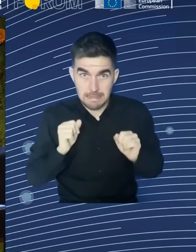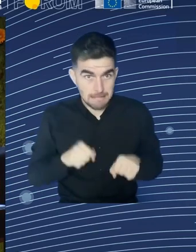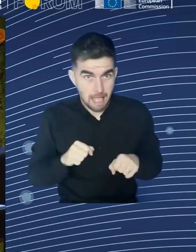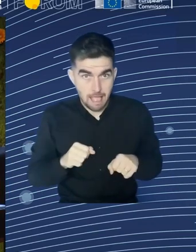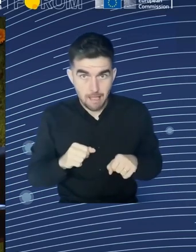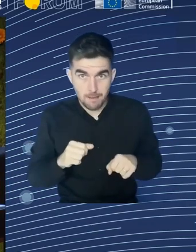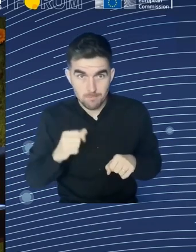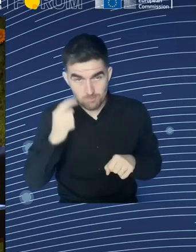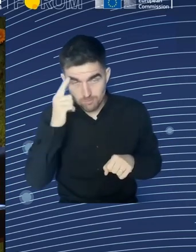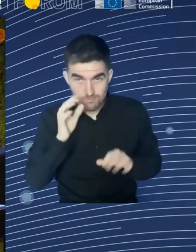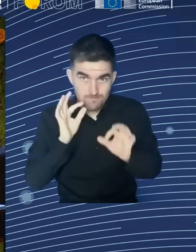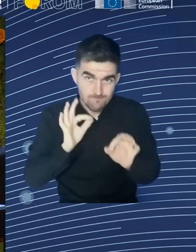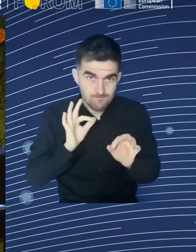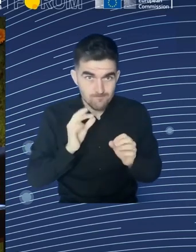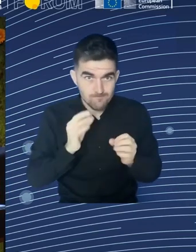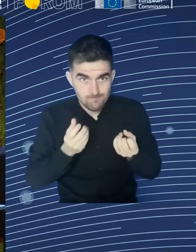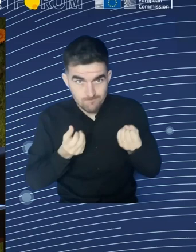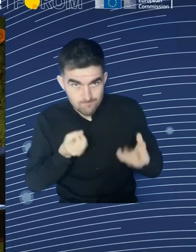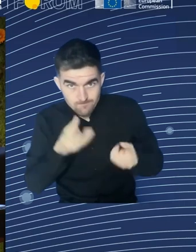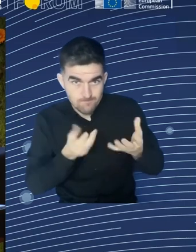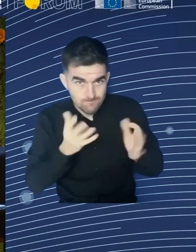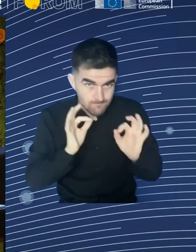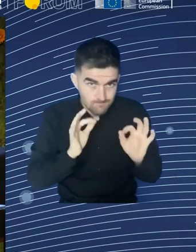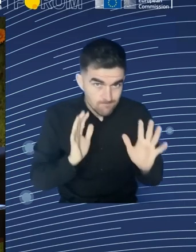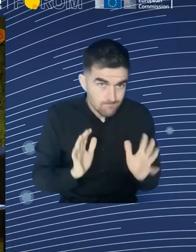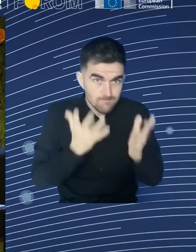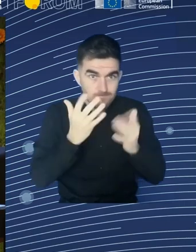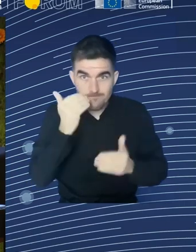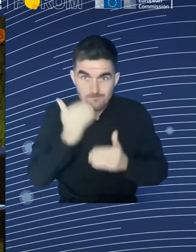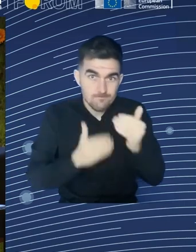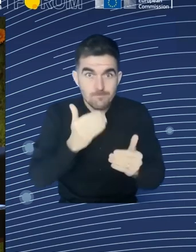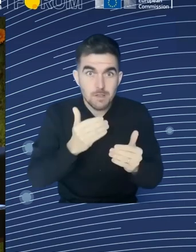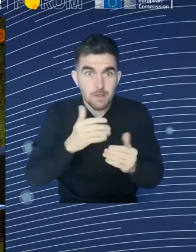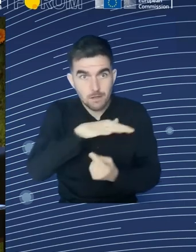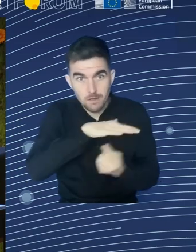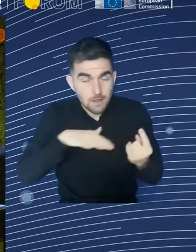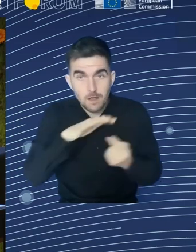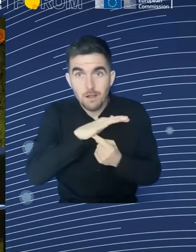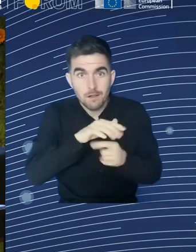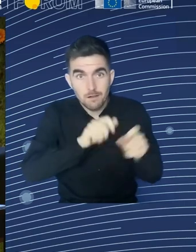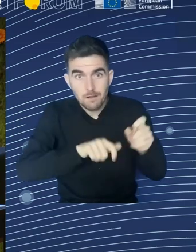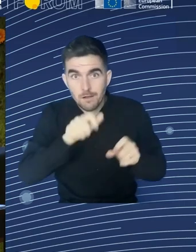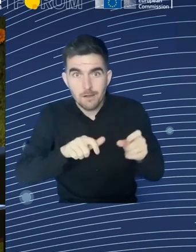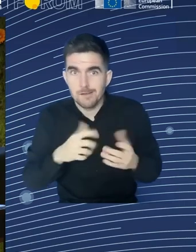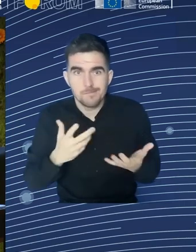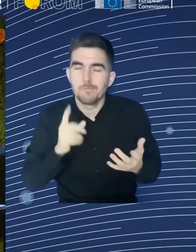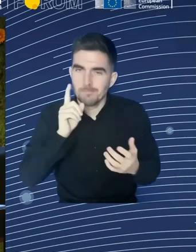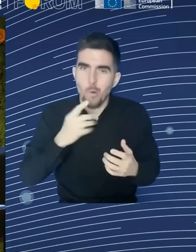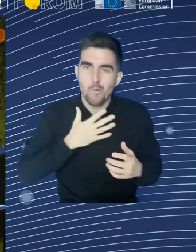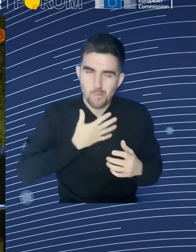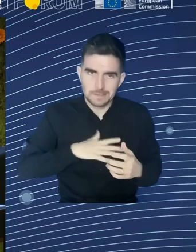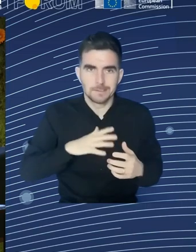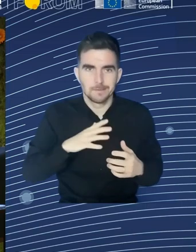adapted to addressing the new challenges, the new types of relations that we are going to experience.